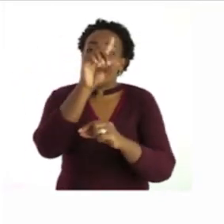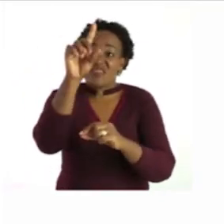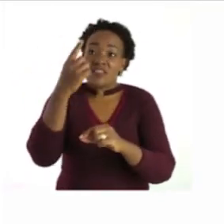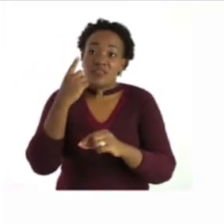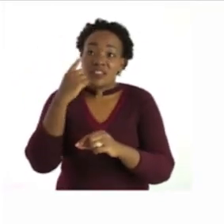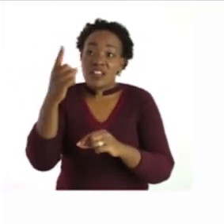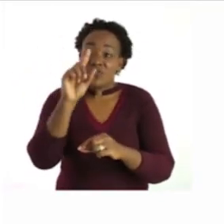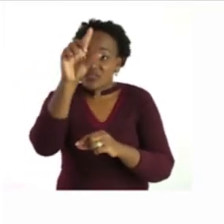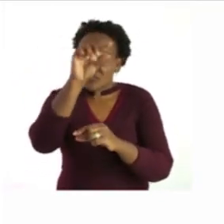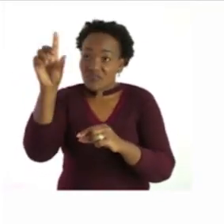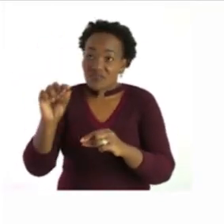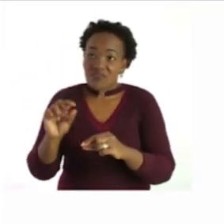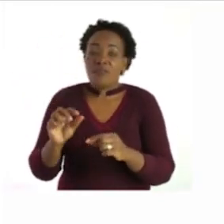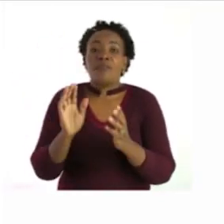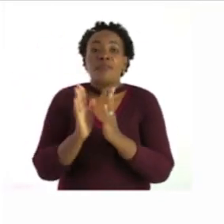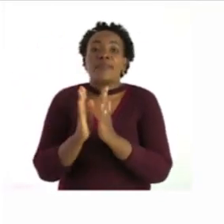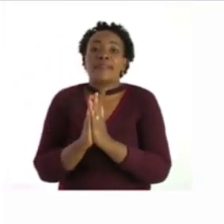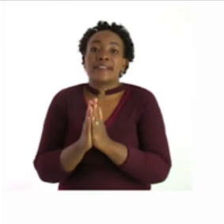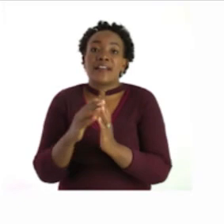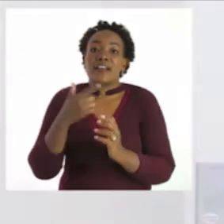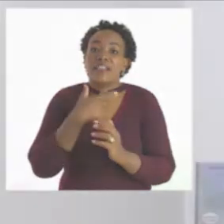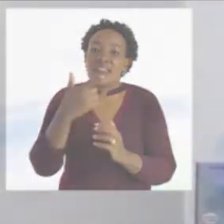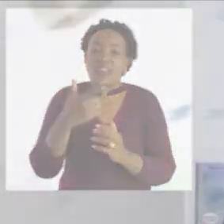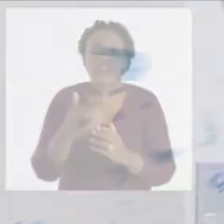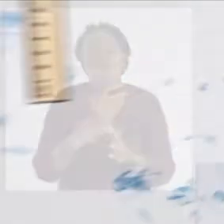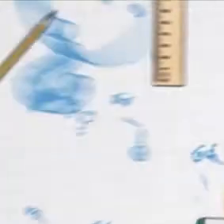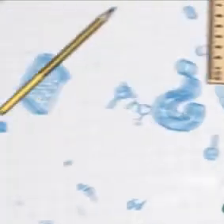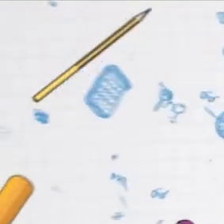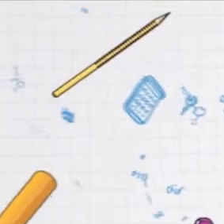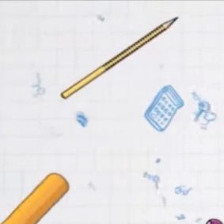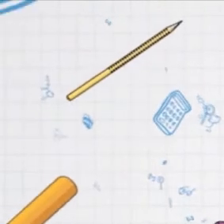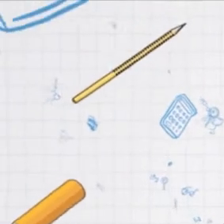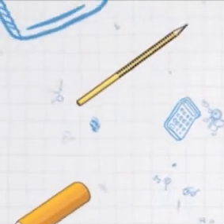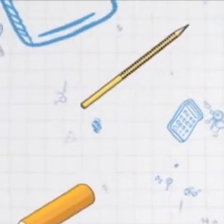in the box thank you so much thank